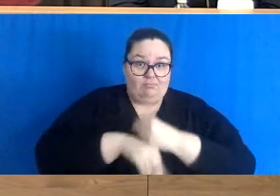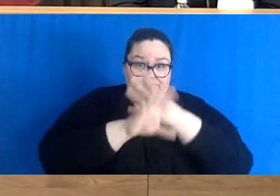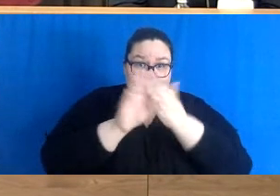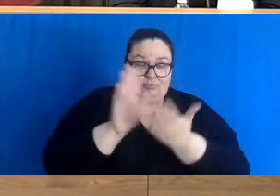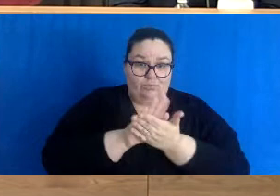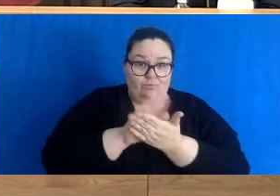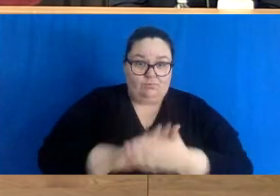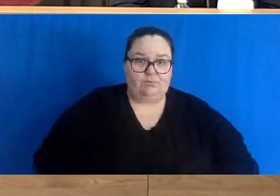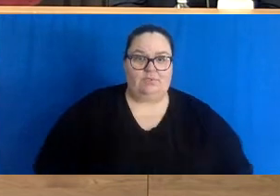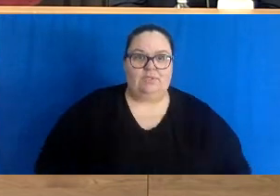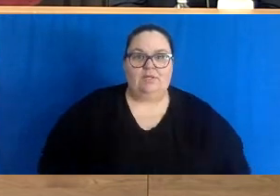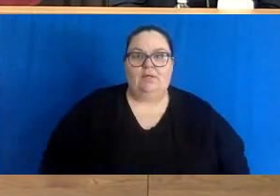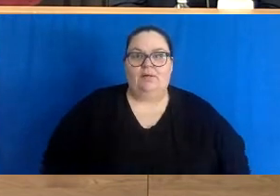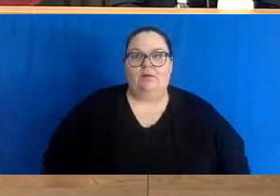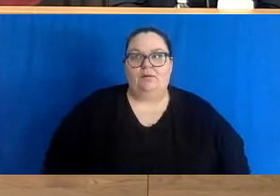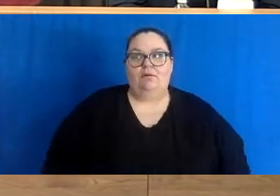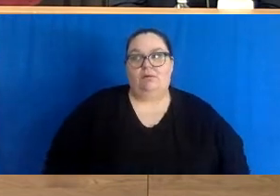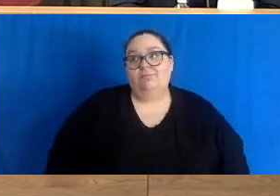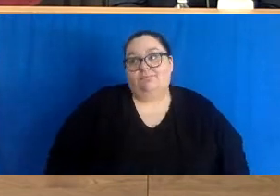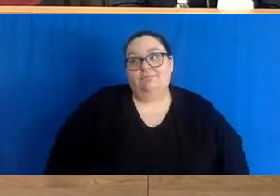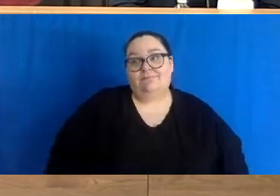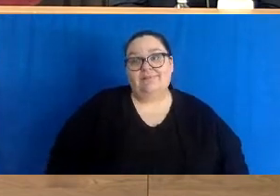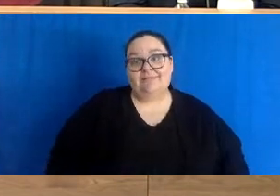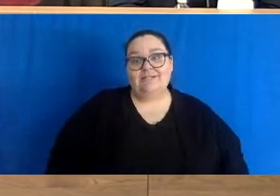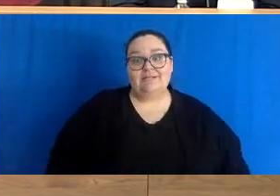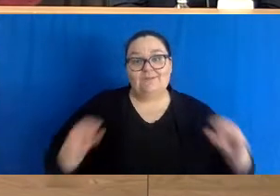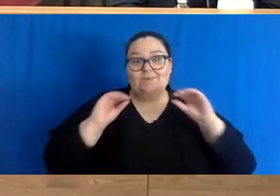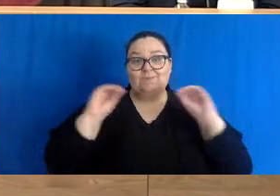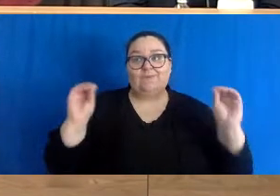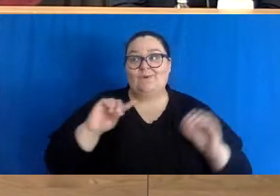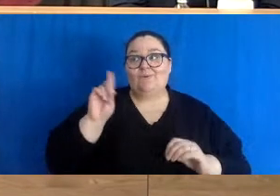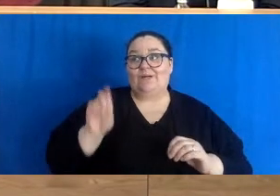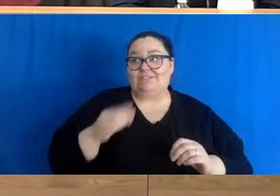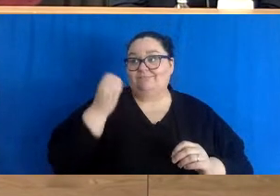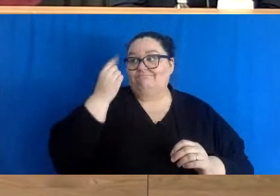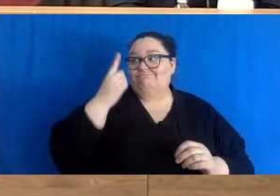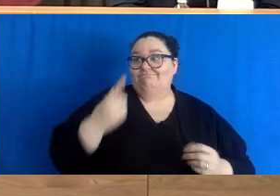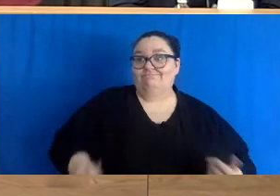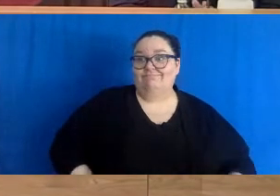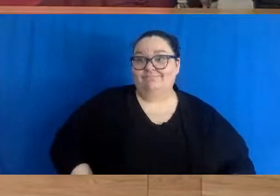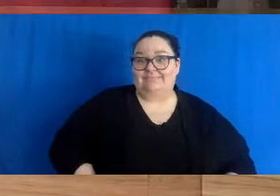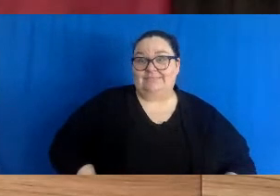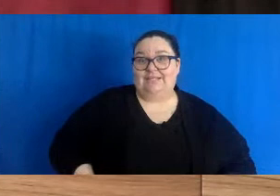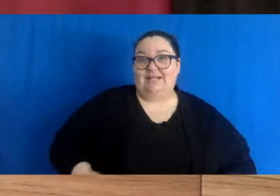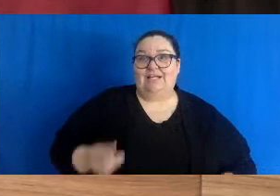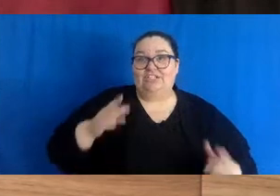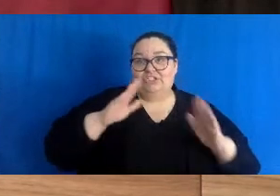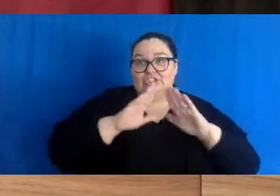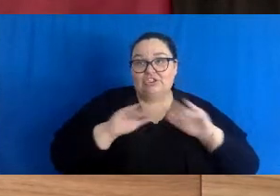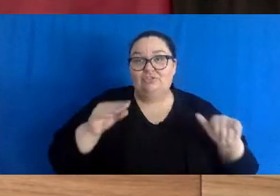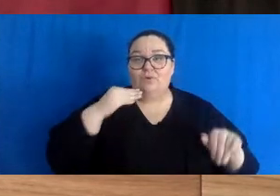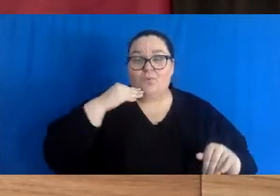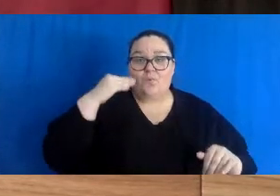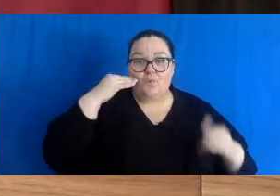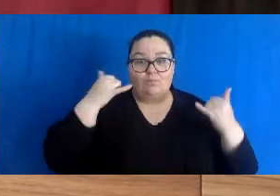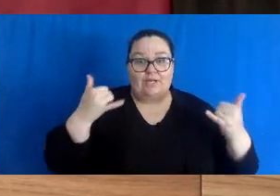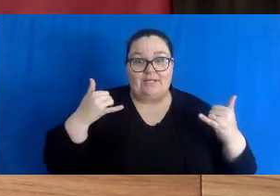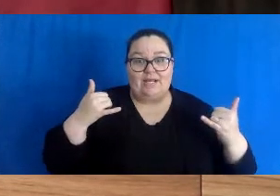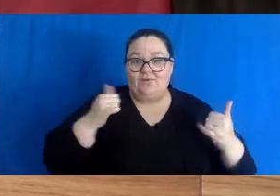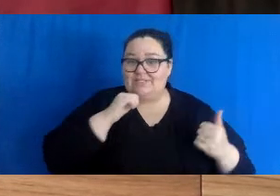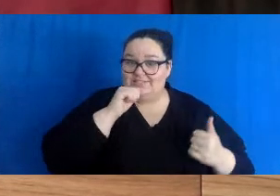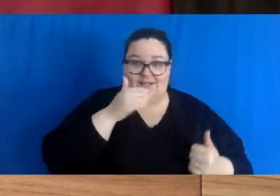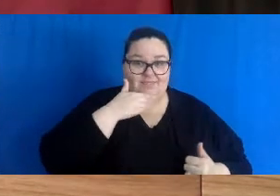There is no question that children who are at home right now, this is a less than ideal